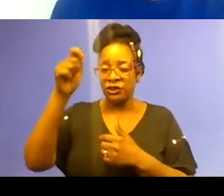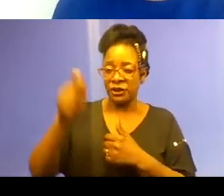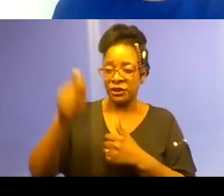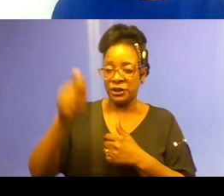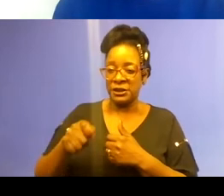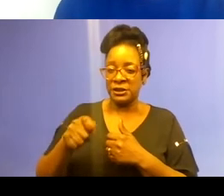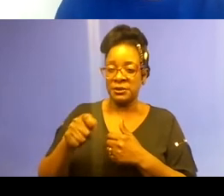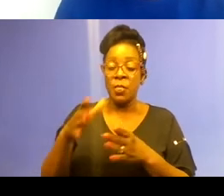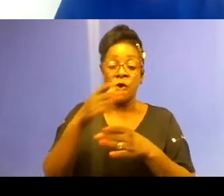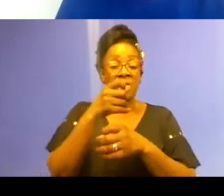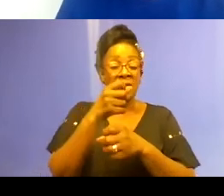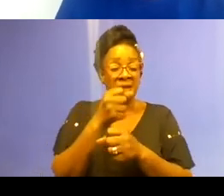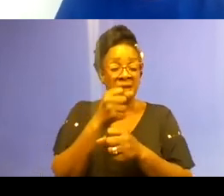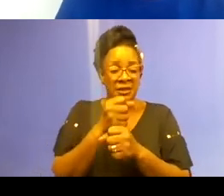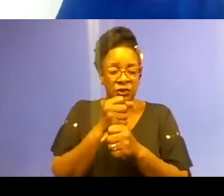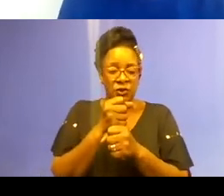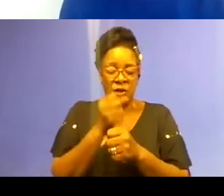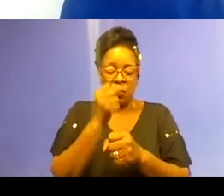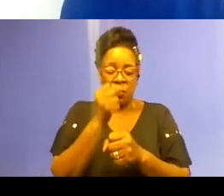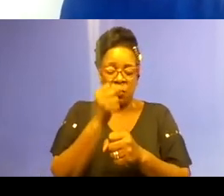implement these types of strategies.